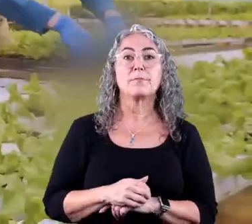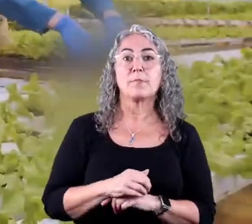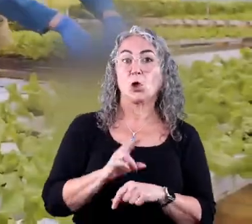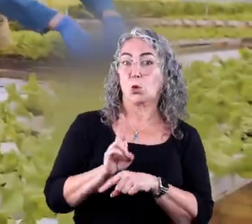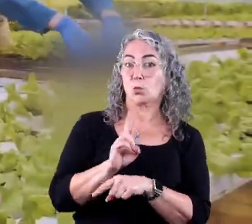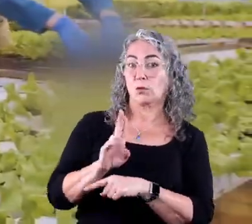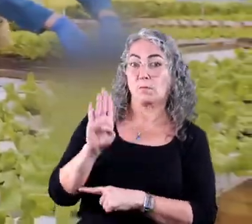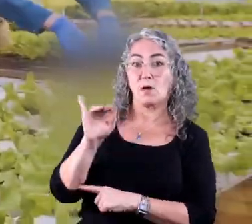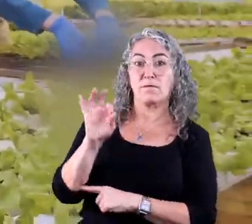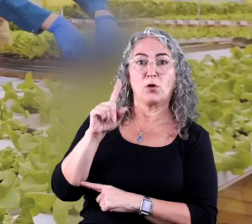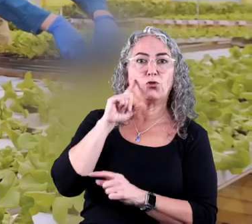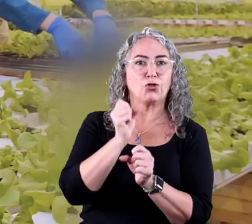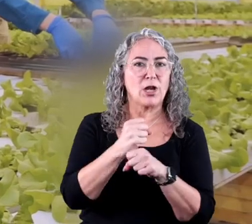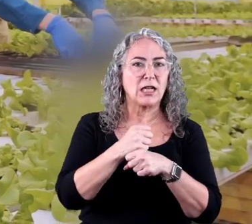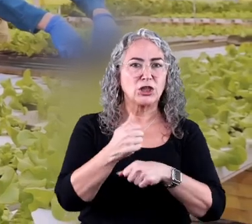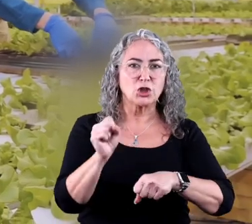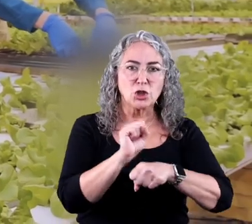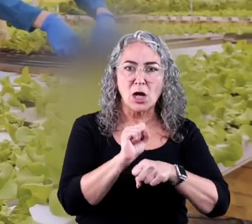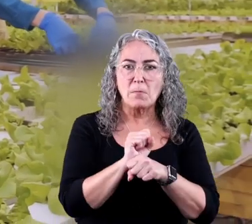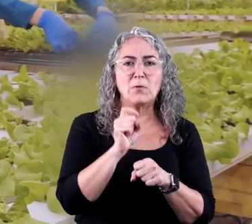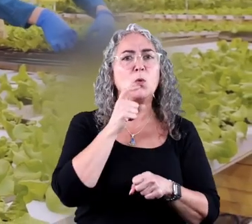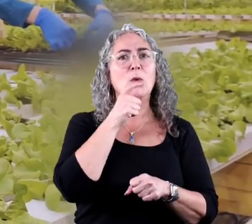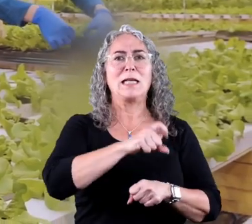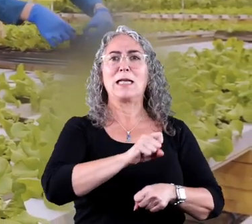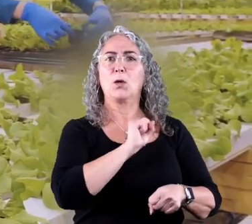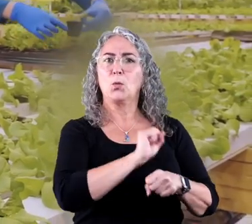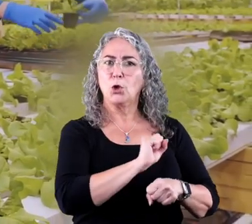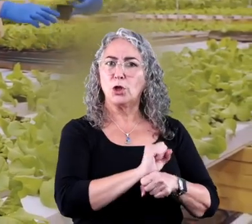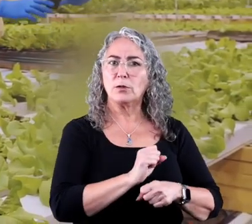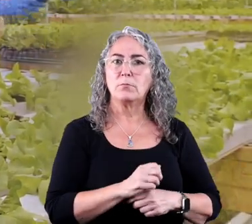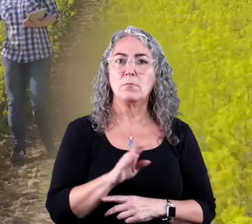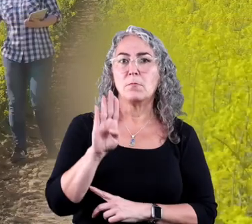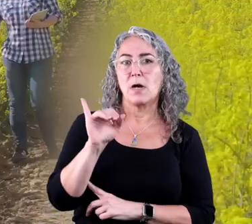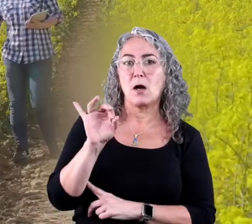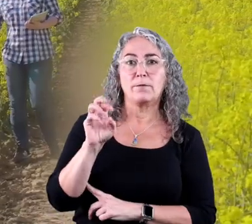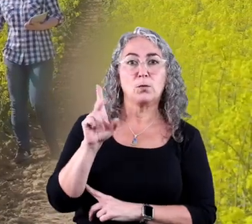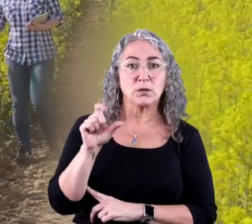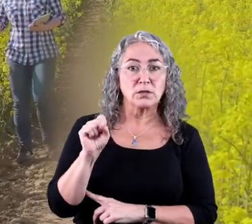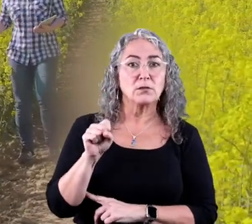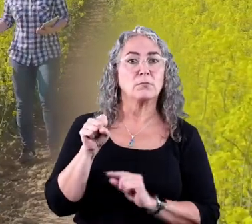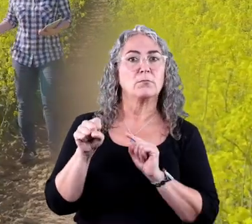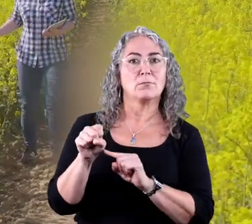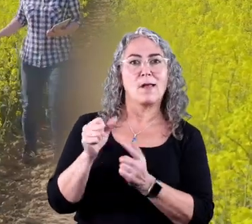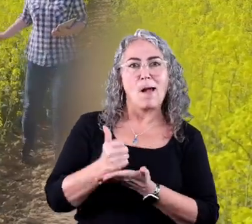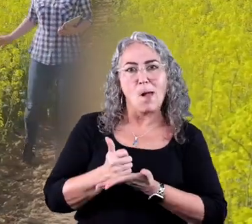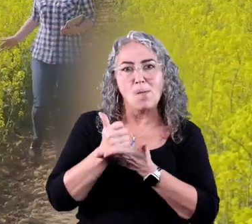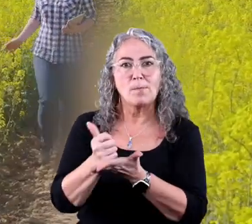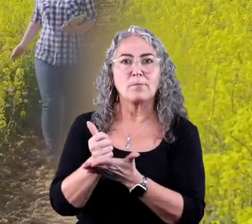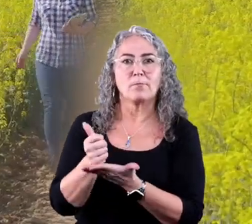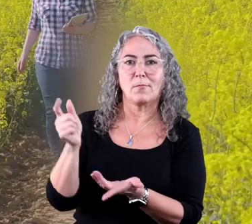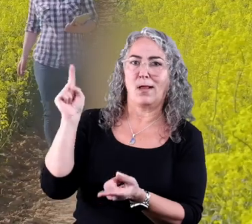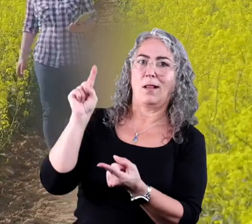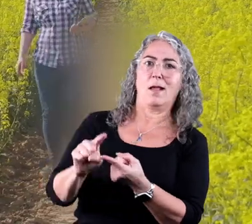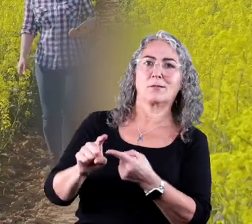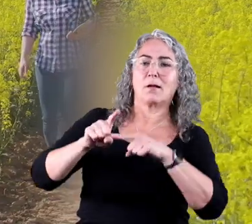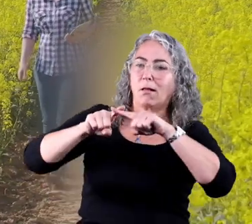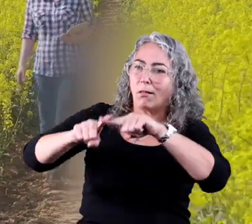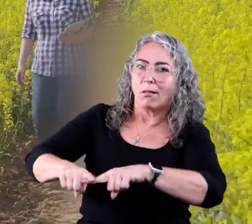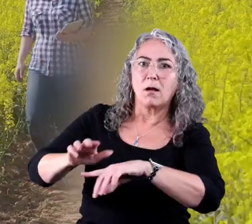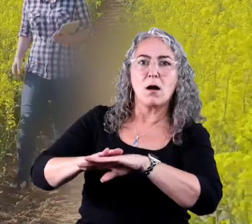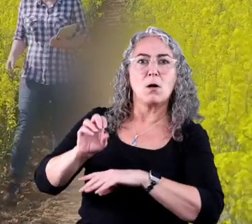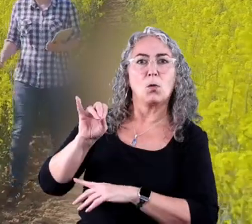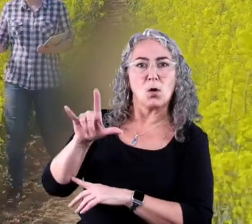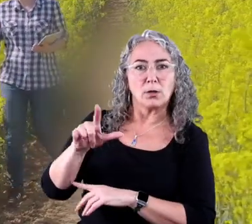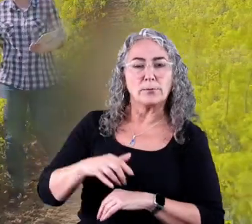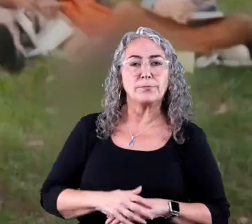Using biofuels create more jobs for people who need work. And biofuels help us become less dependent on oil.